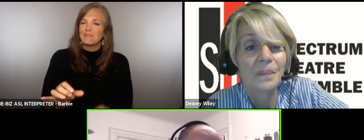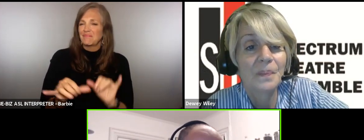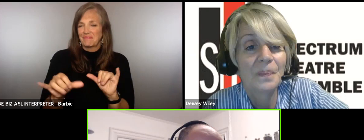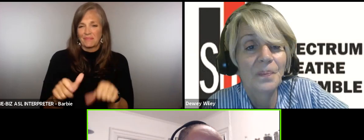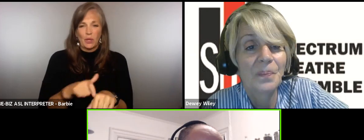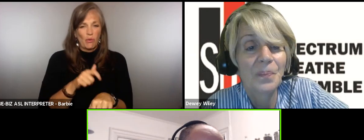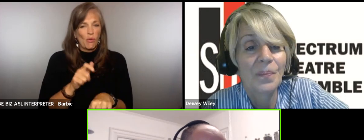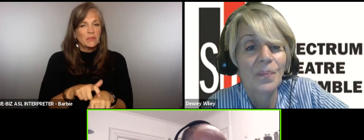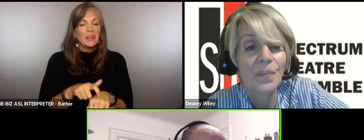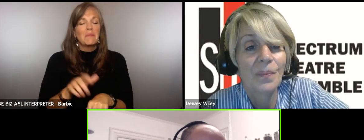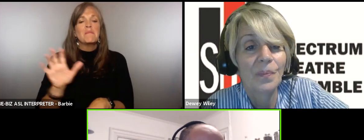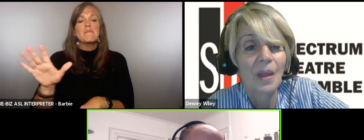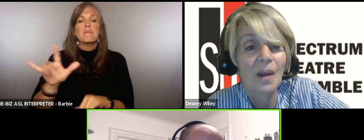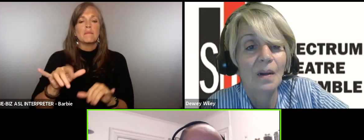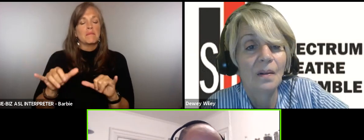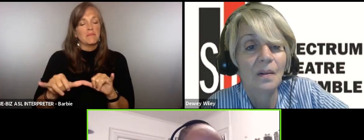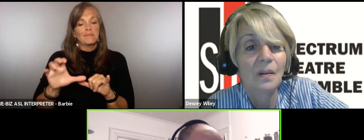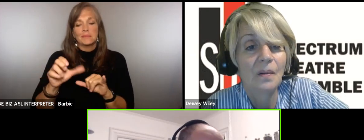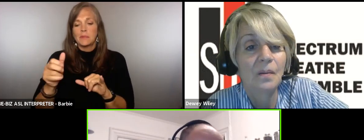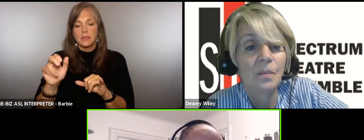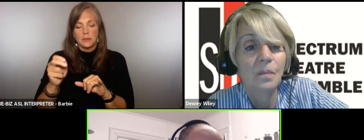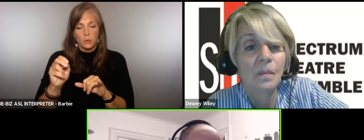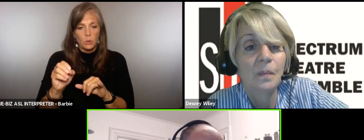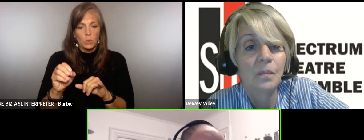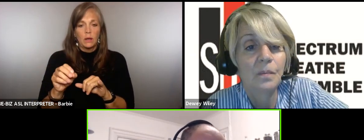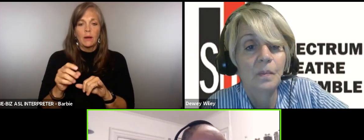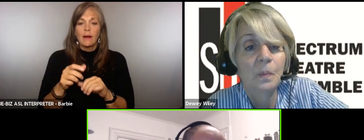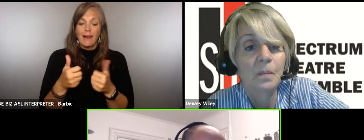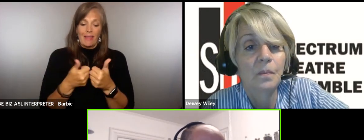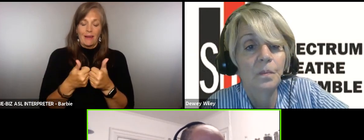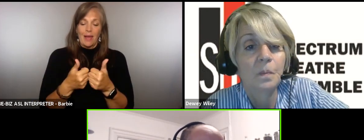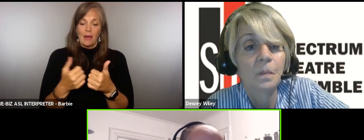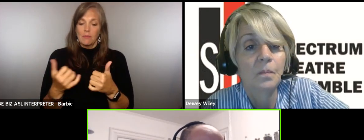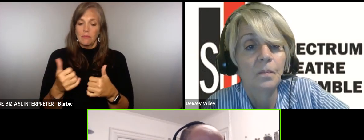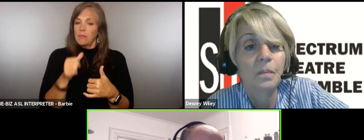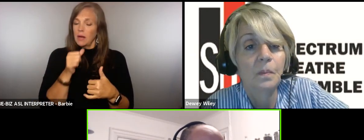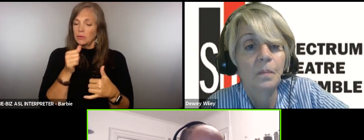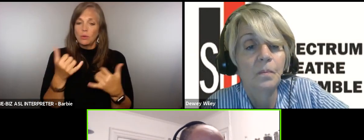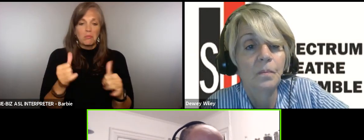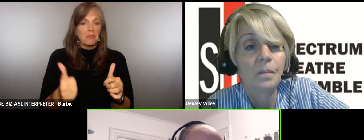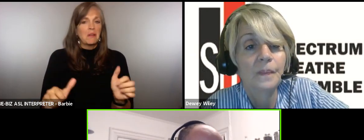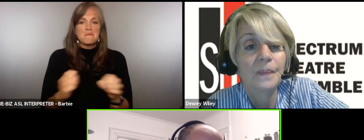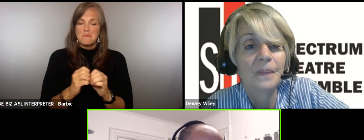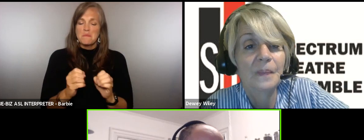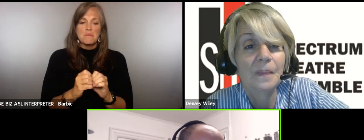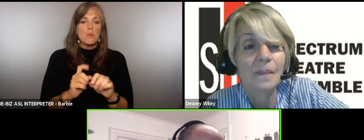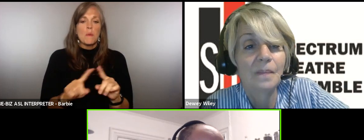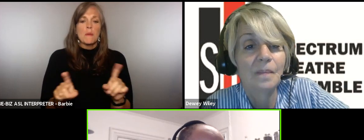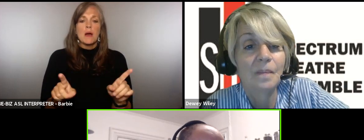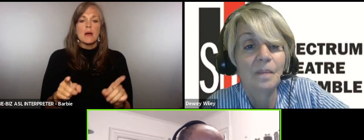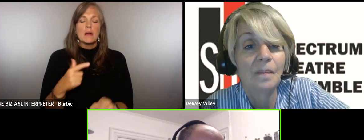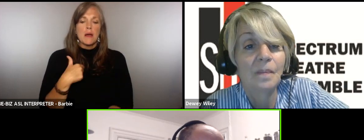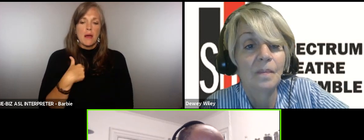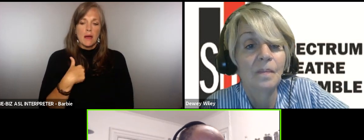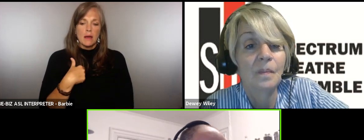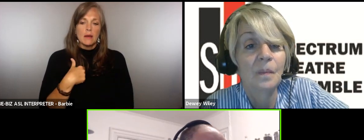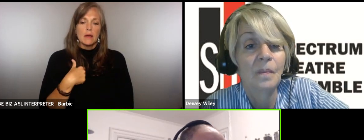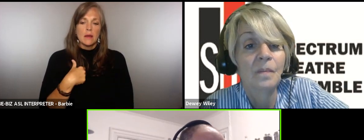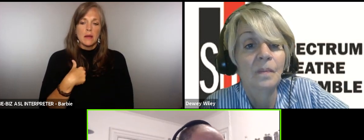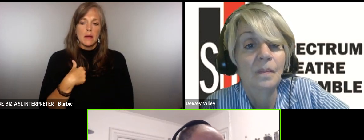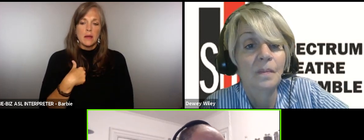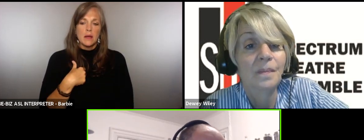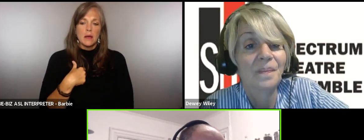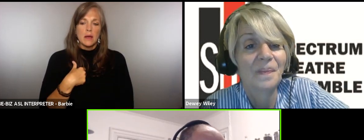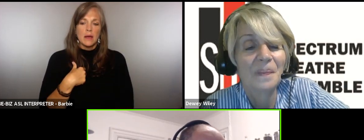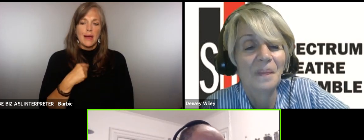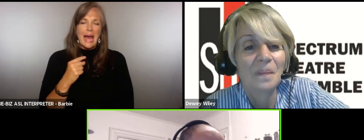a game that I still I don't play it at all anymore but um you know I I uh I miss